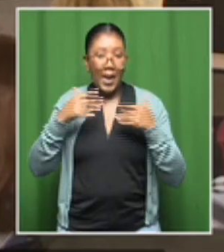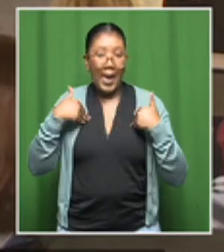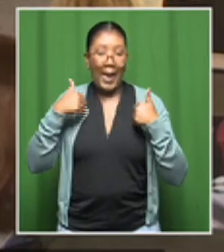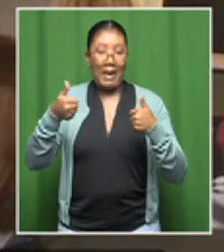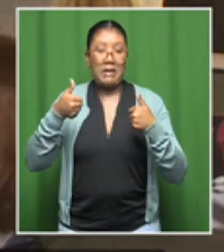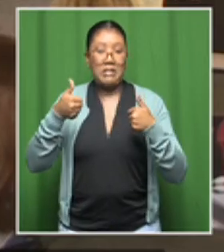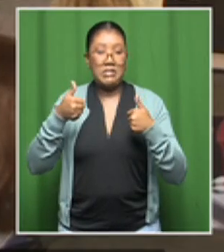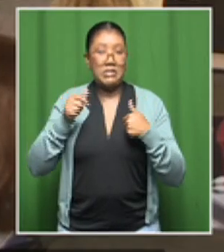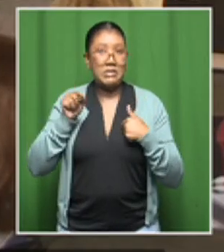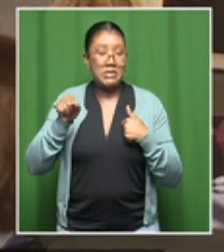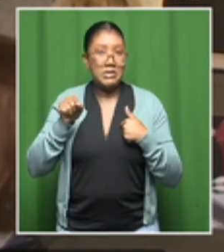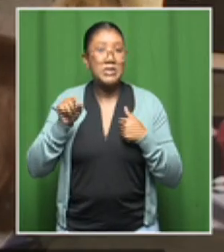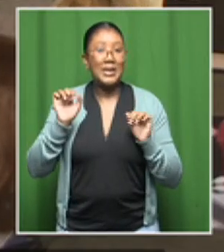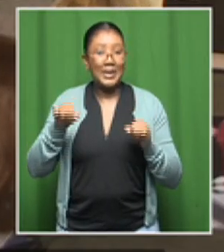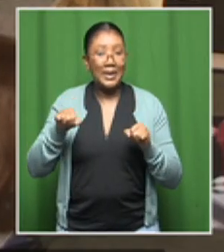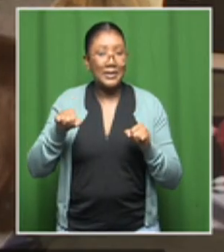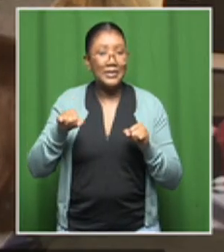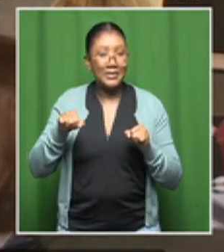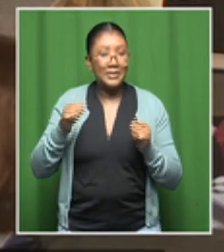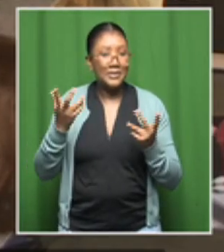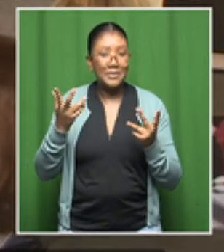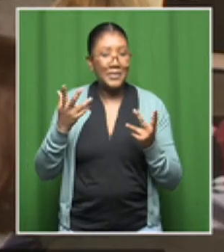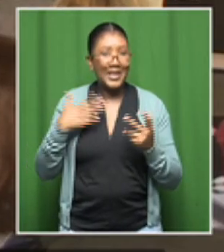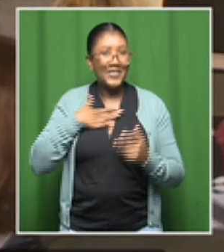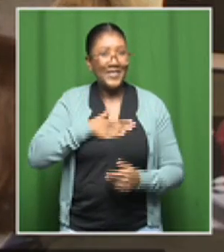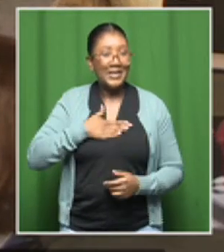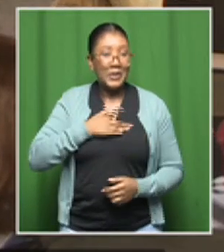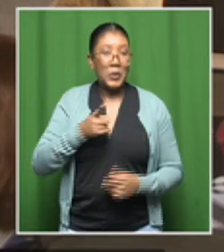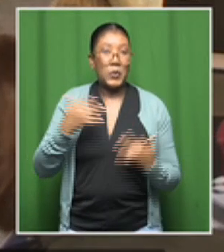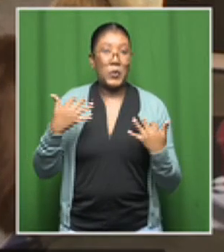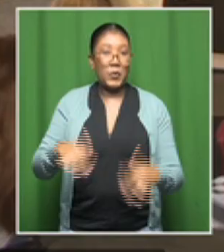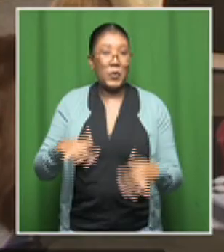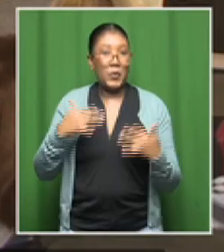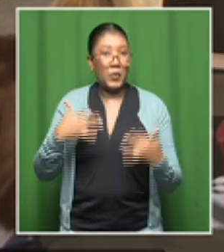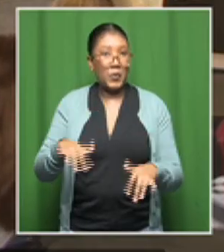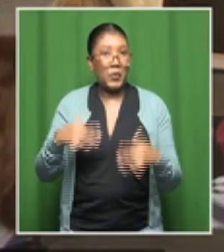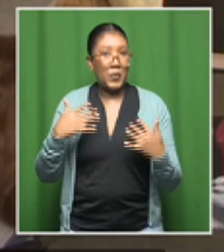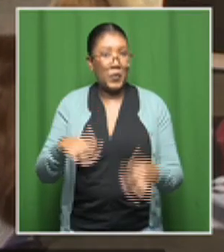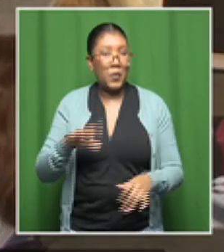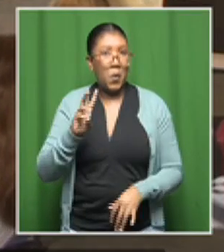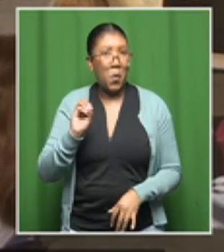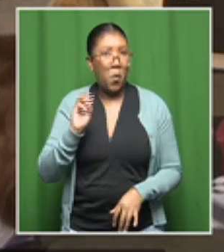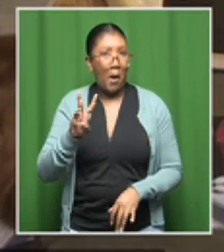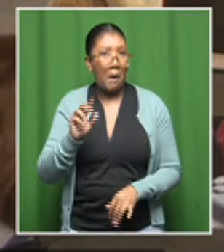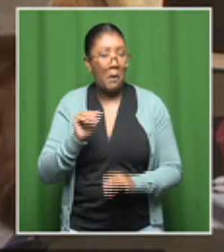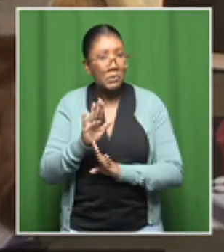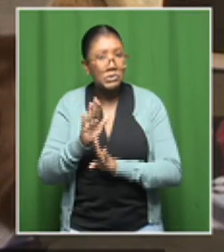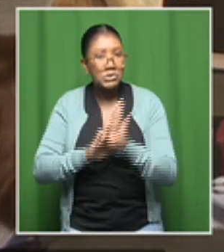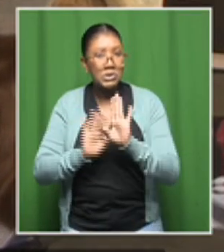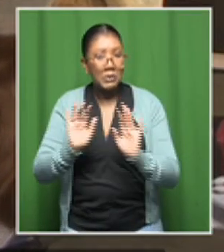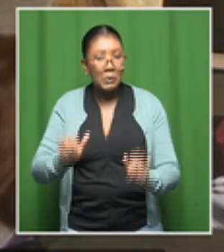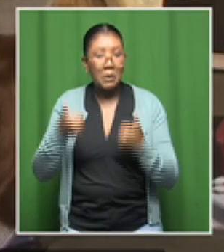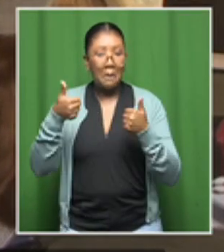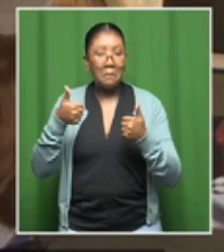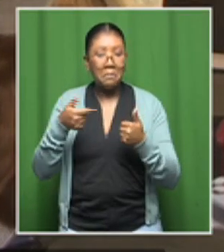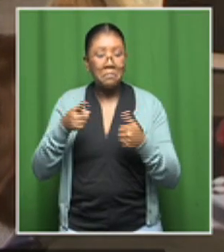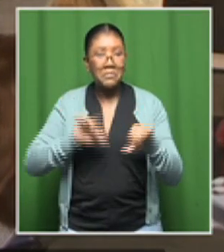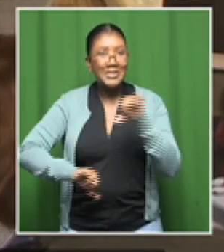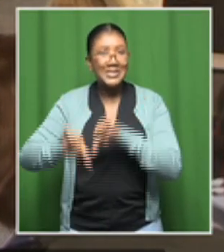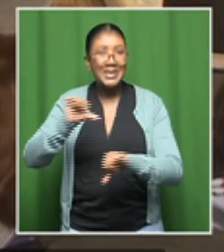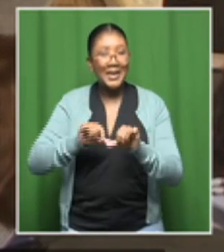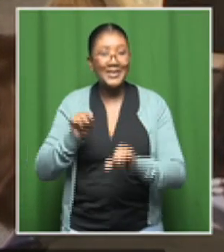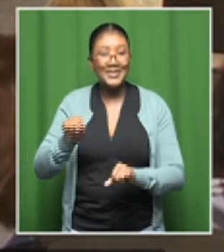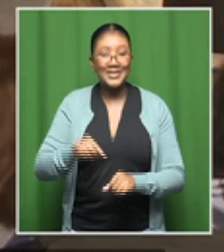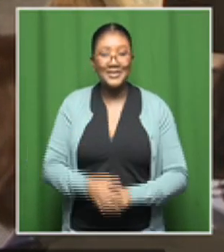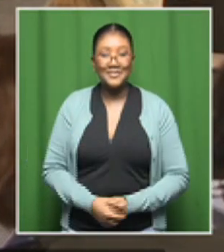for our nails. But it's just amazing all the scientific developments that are afoot. But then coming